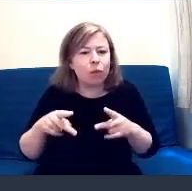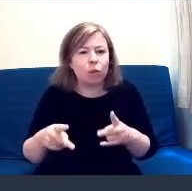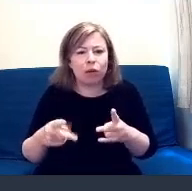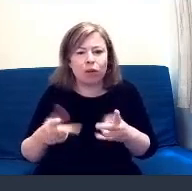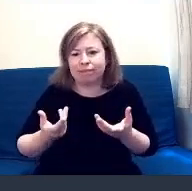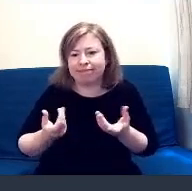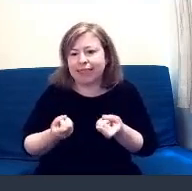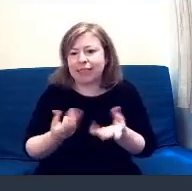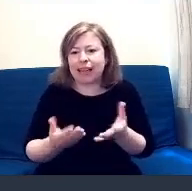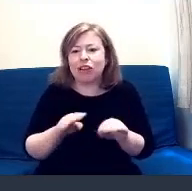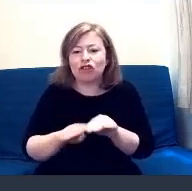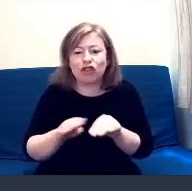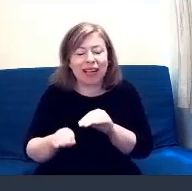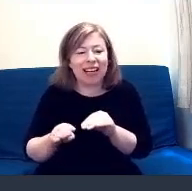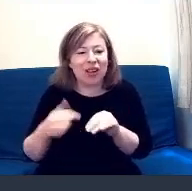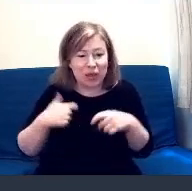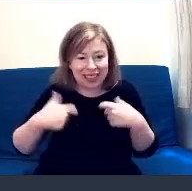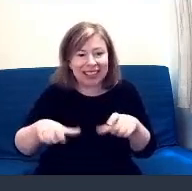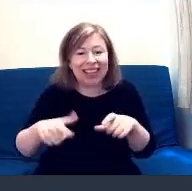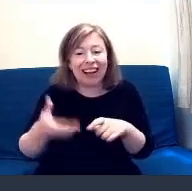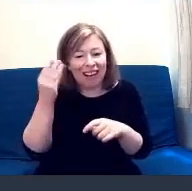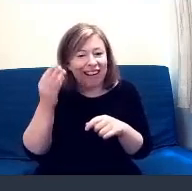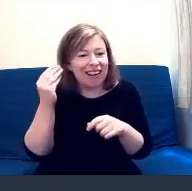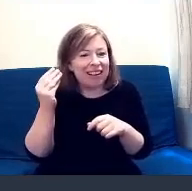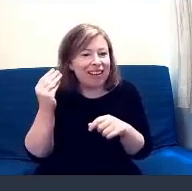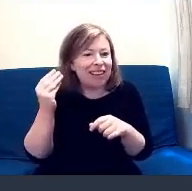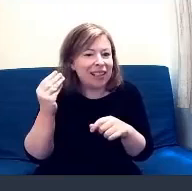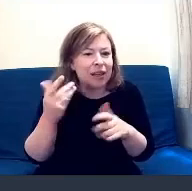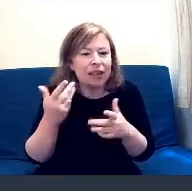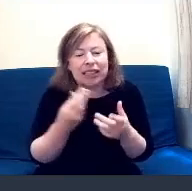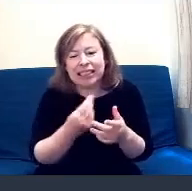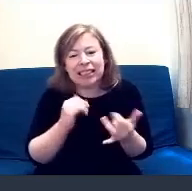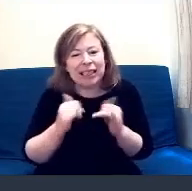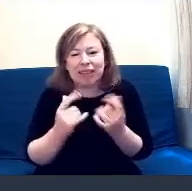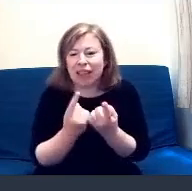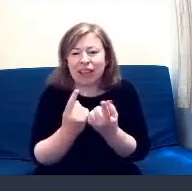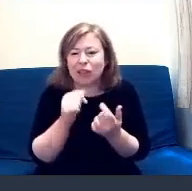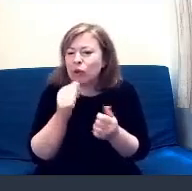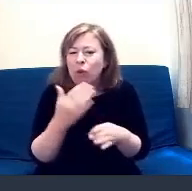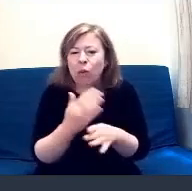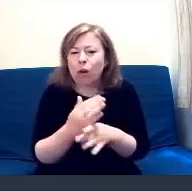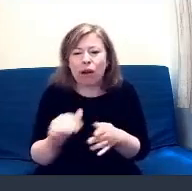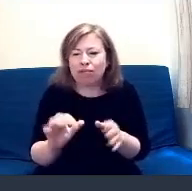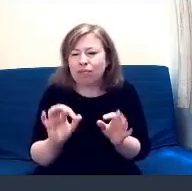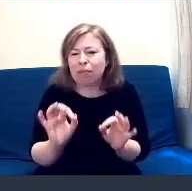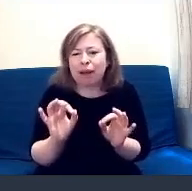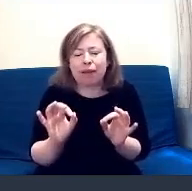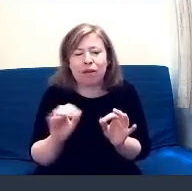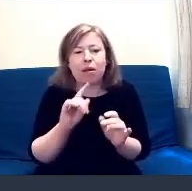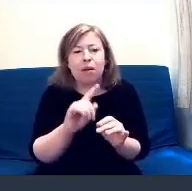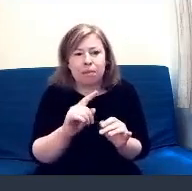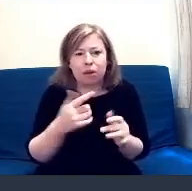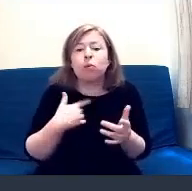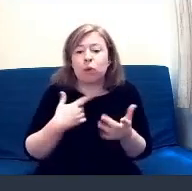learning and there's always things that don't work perfect, but we're learning about it. And it's about delivering training online,